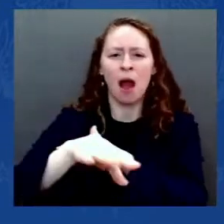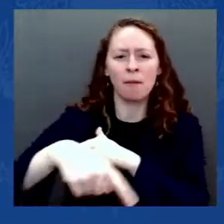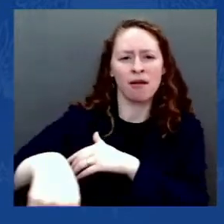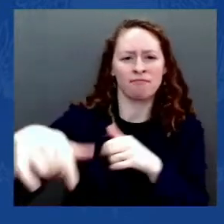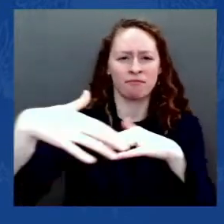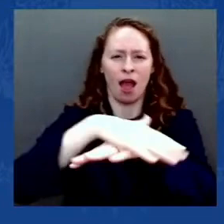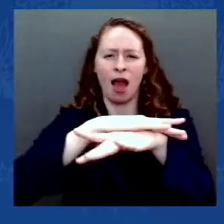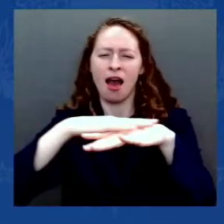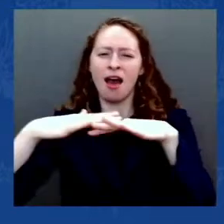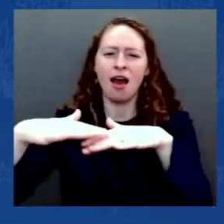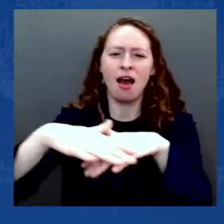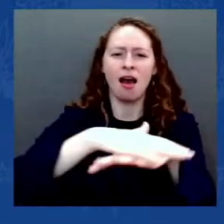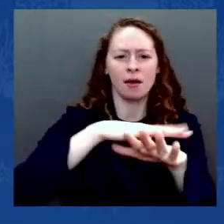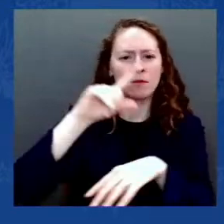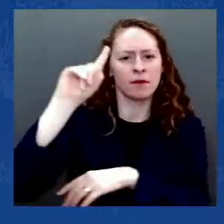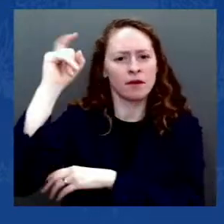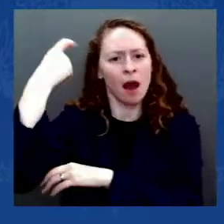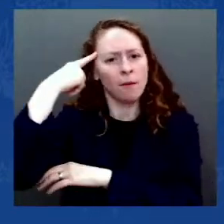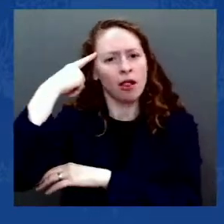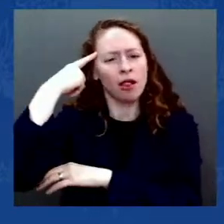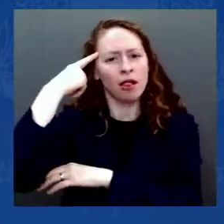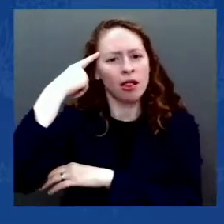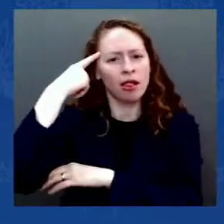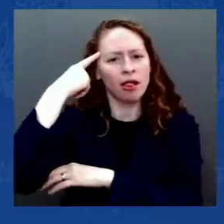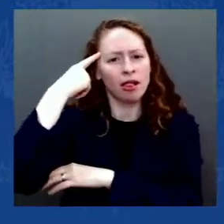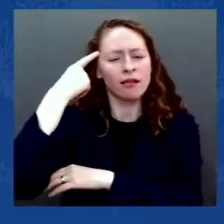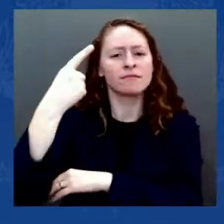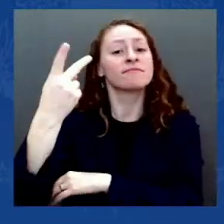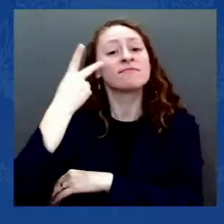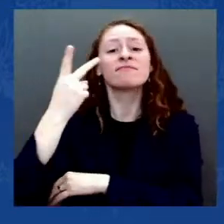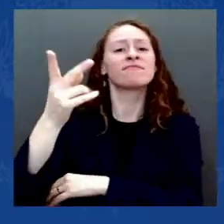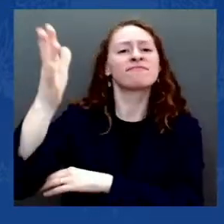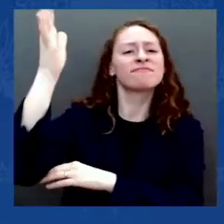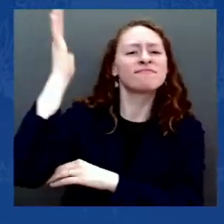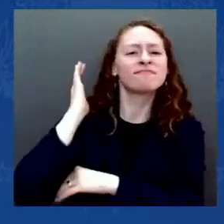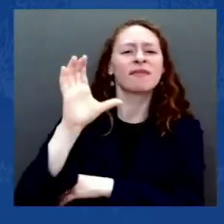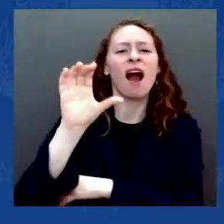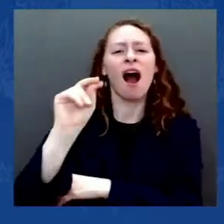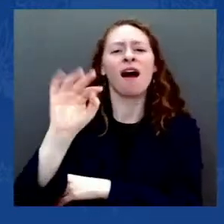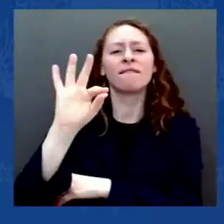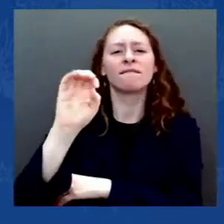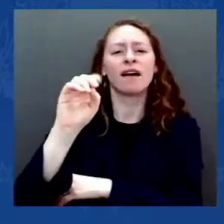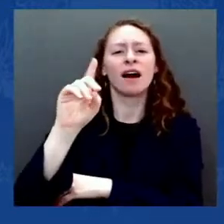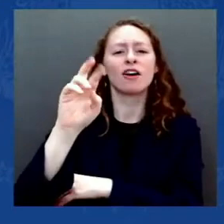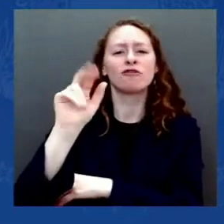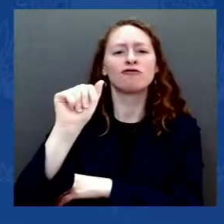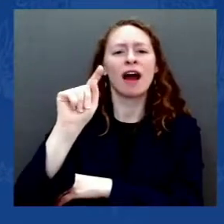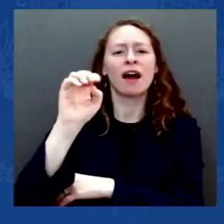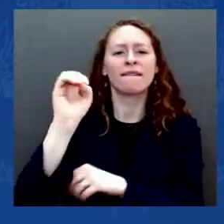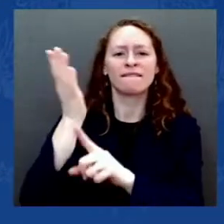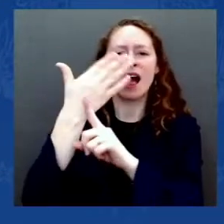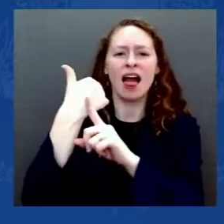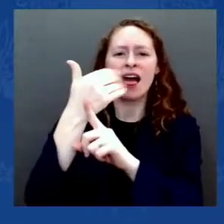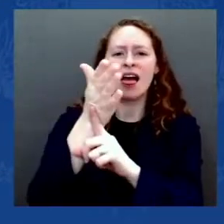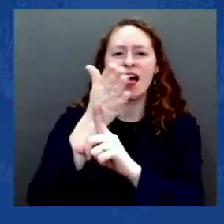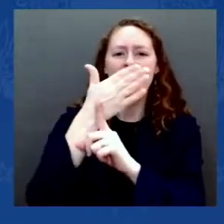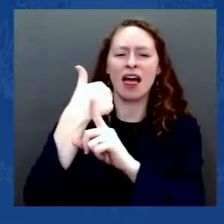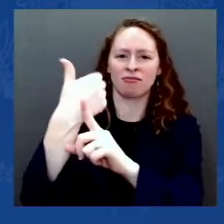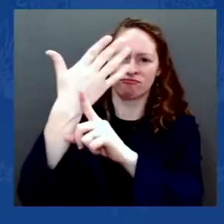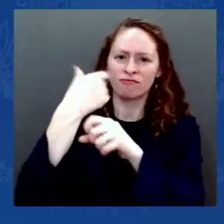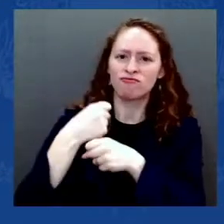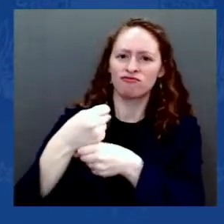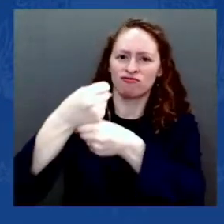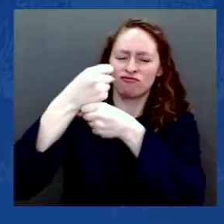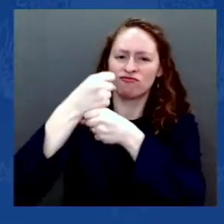cause to destroy America, to rip us apart. Even during the Civil War, that